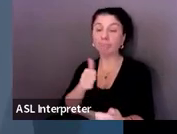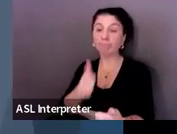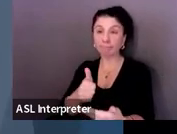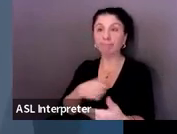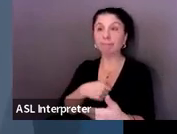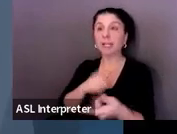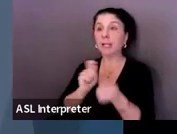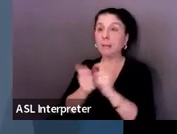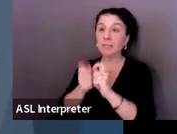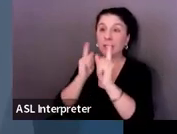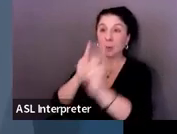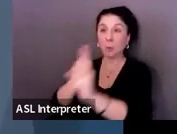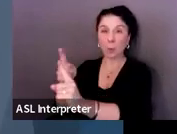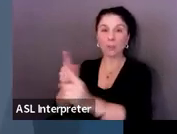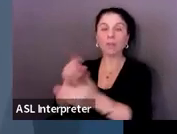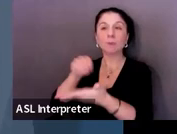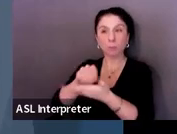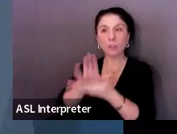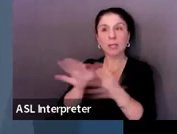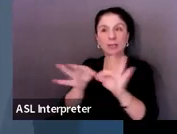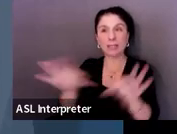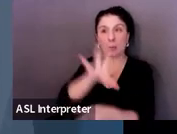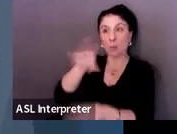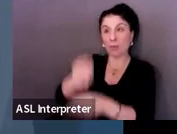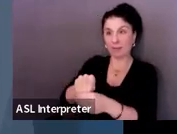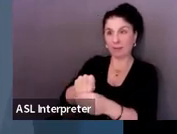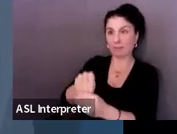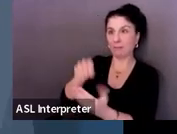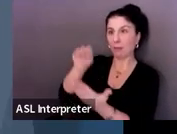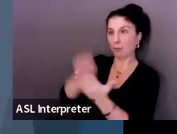goals. So there needs to be a statement in the written notice around that.